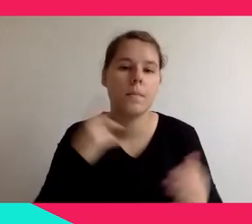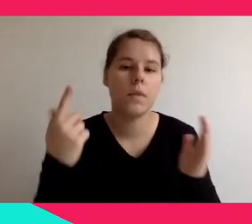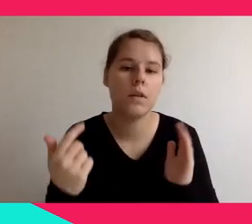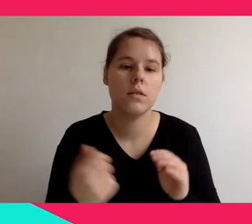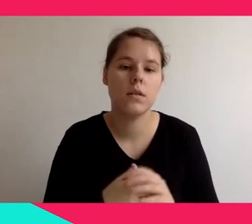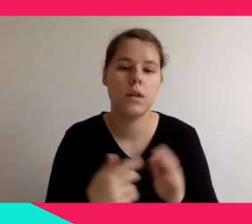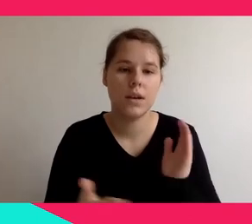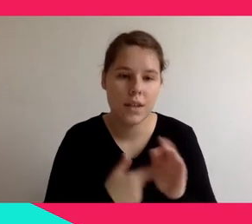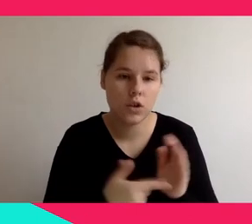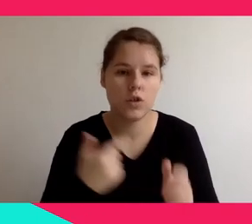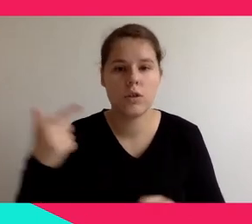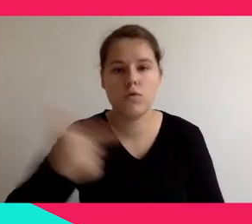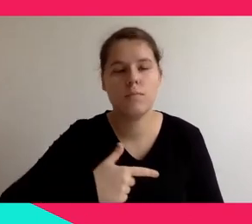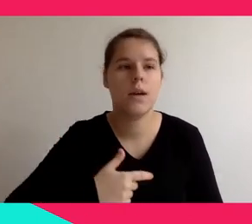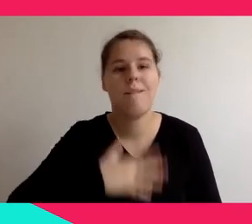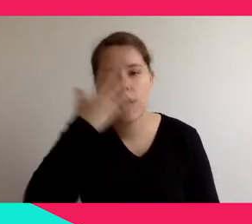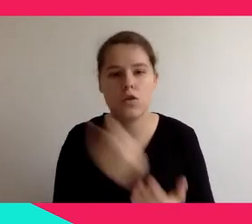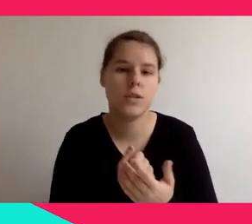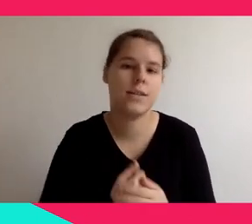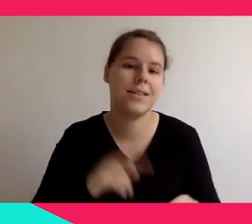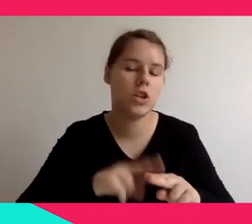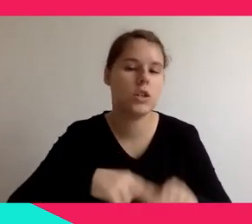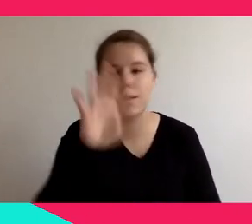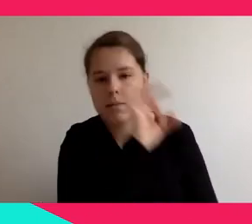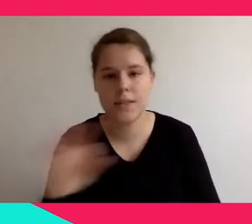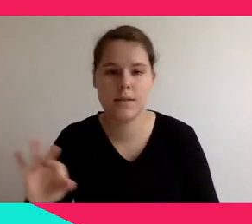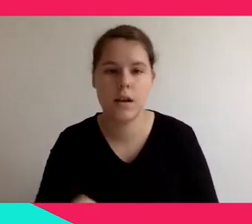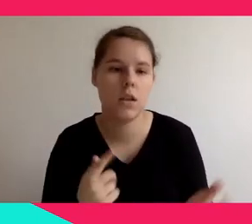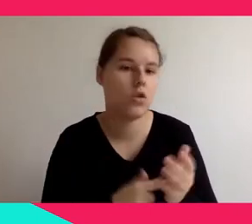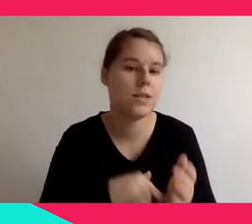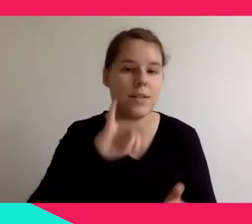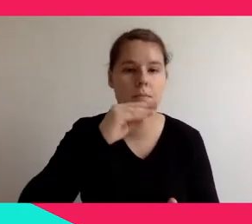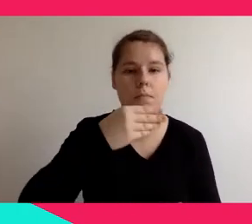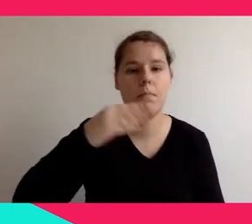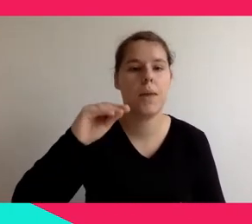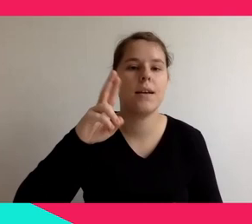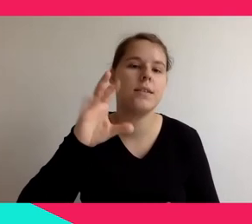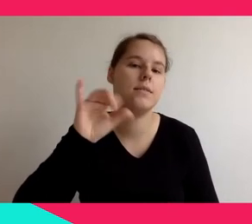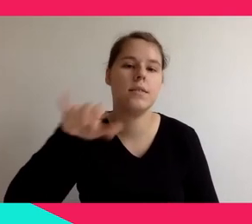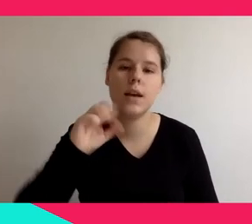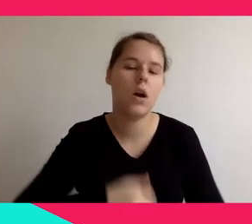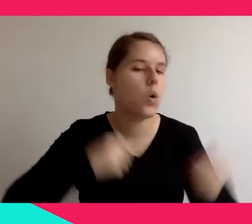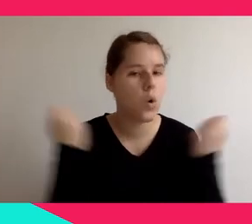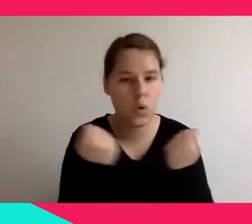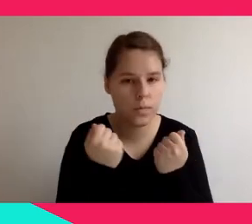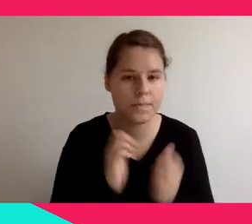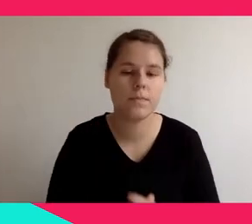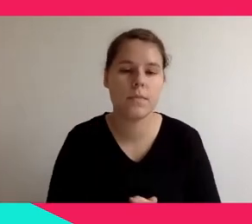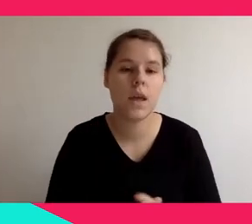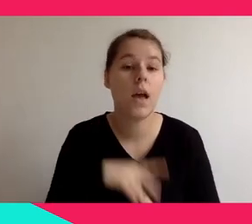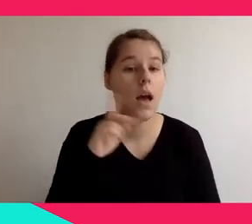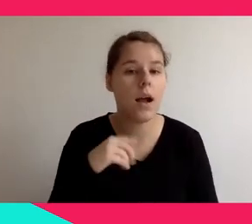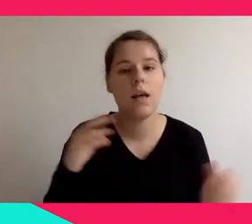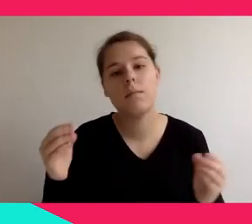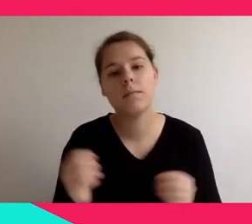considered the most immersive device because you are completely cut from the real world. Augmented reality and mixed